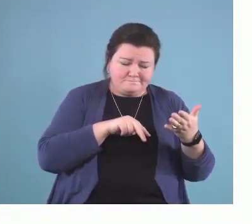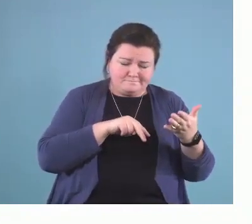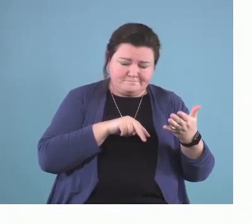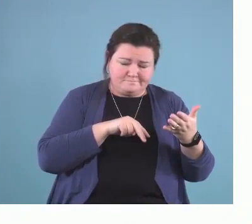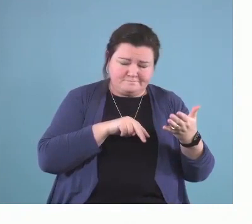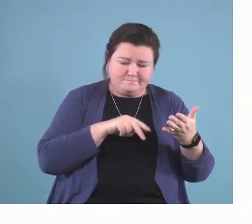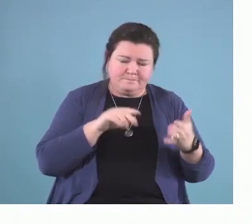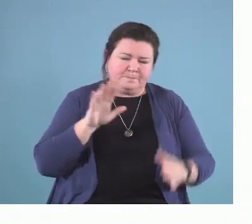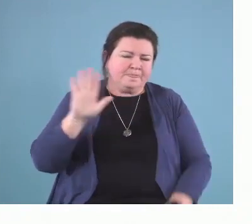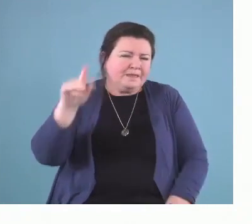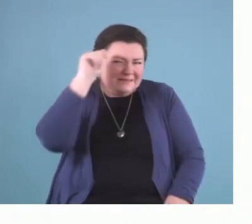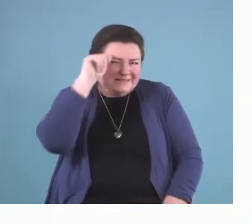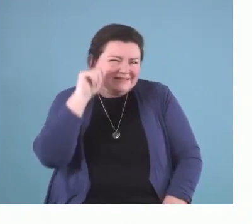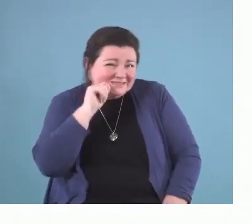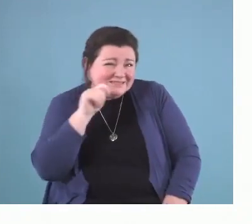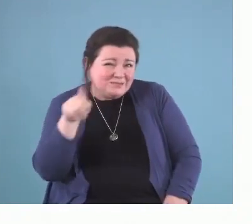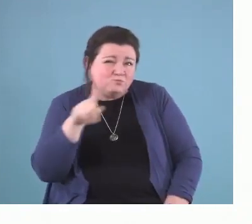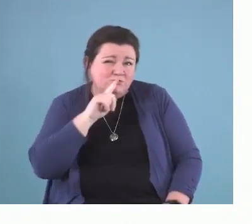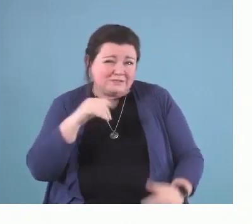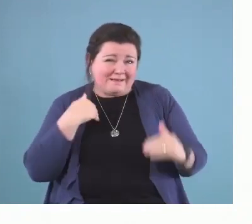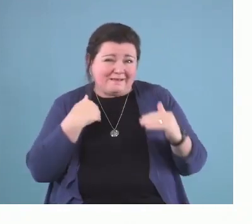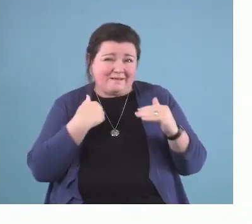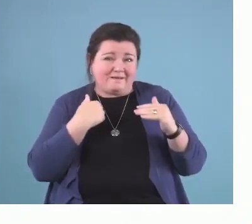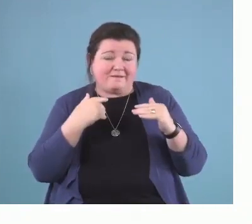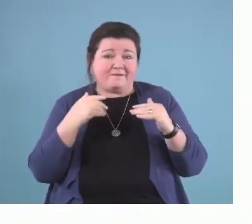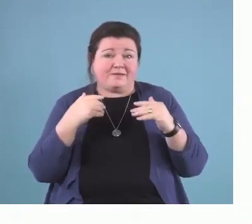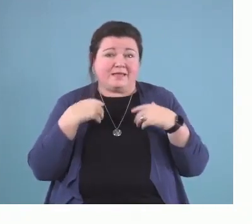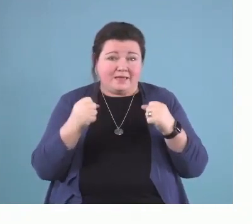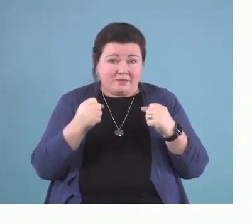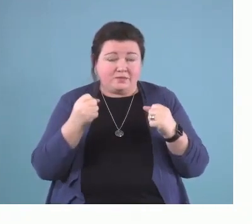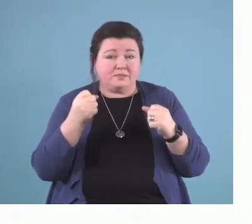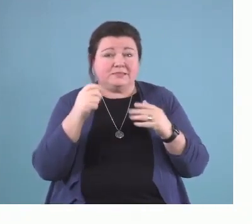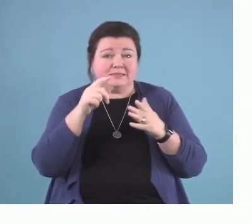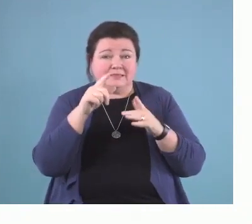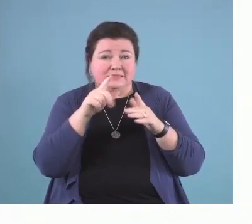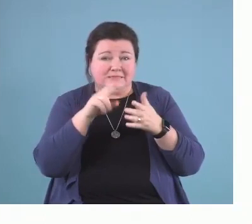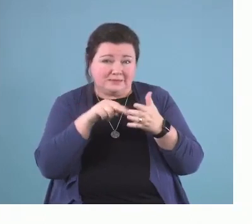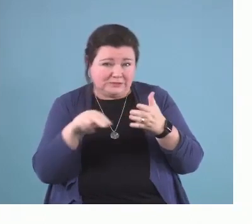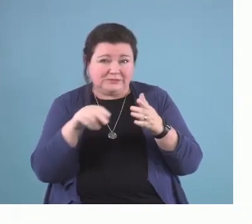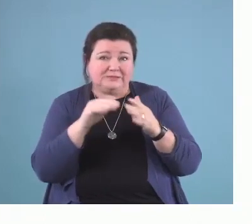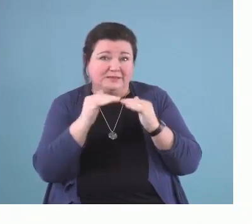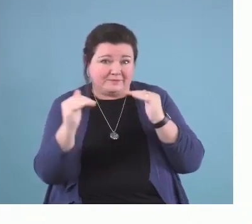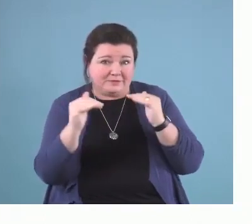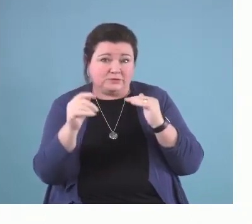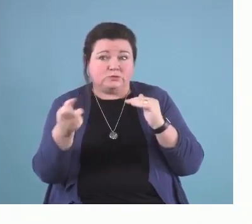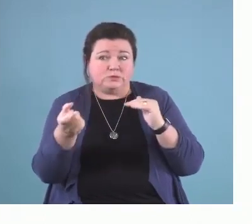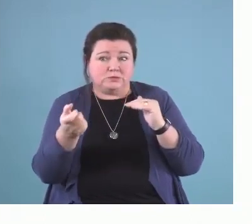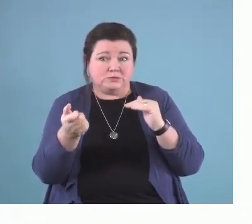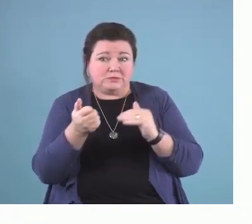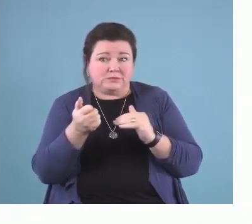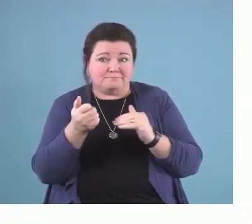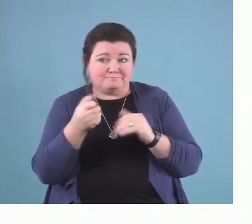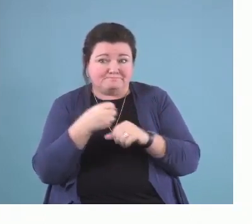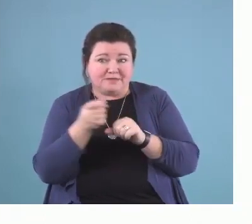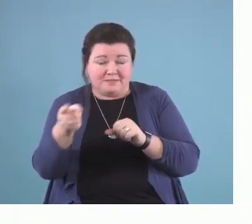actually have a health literacy level that helps them enable or understand